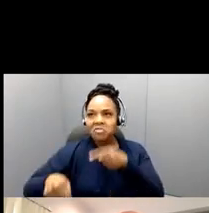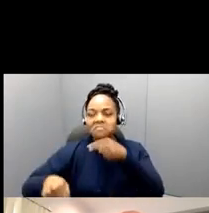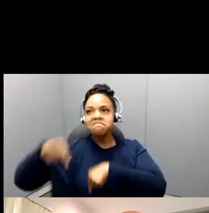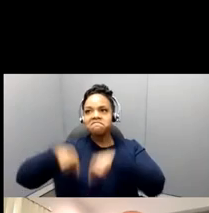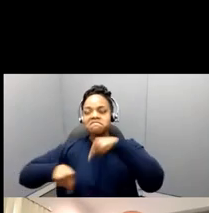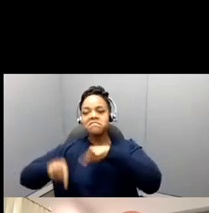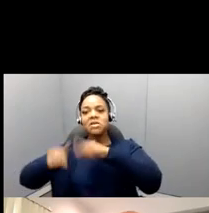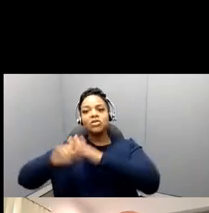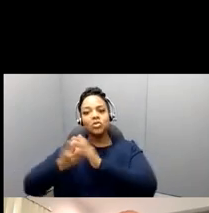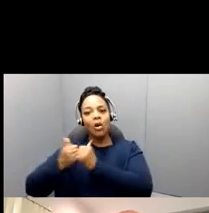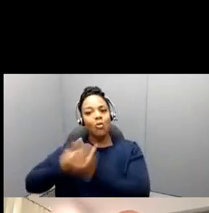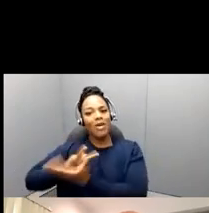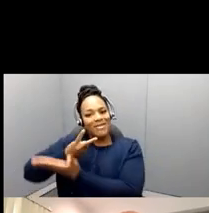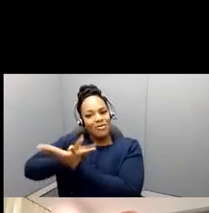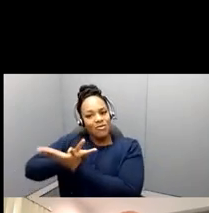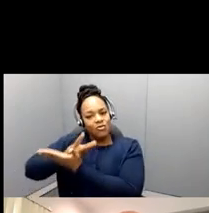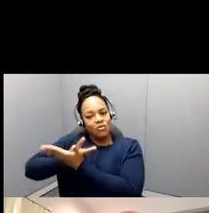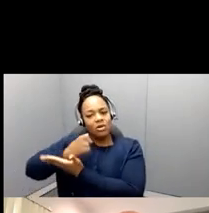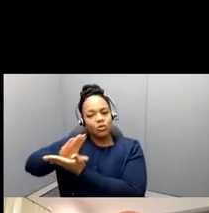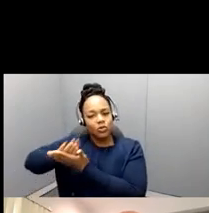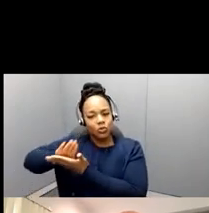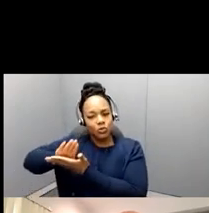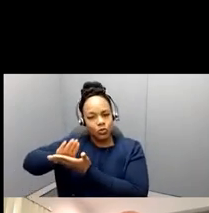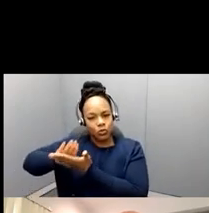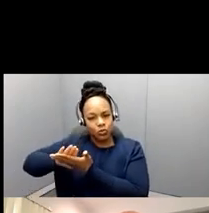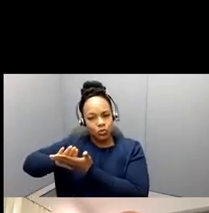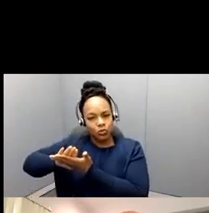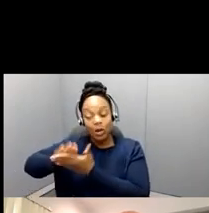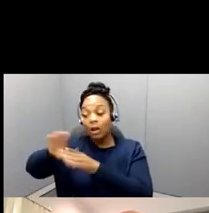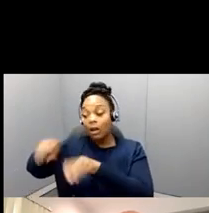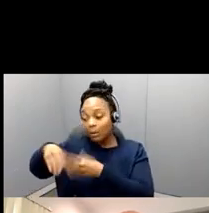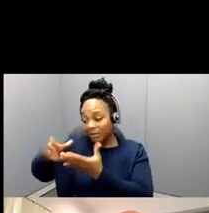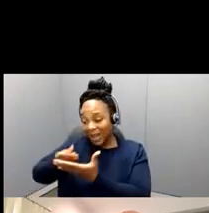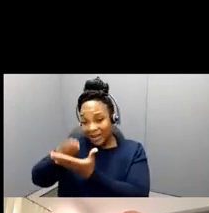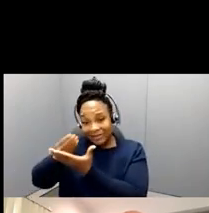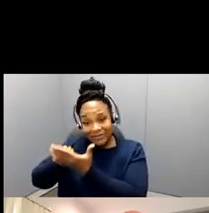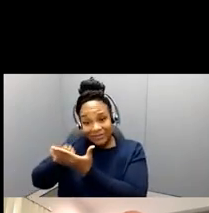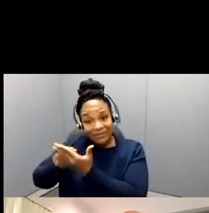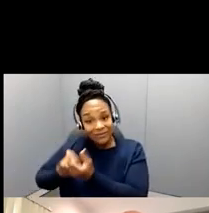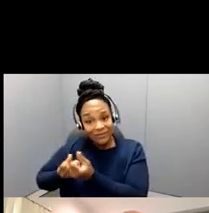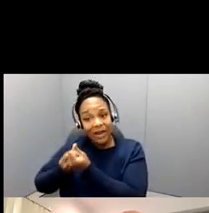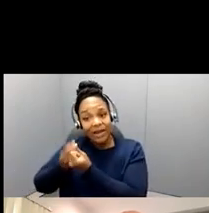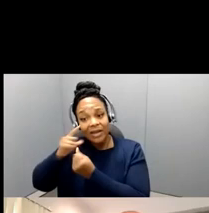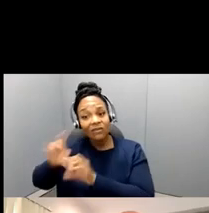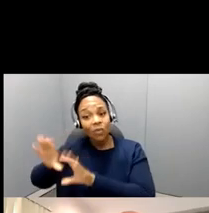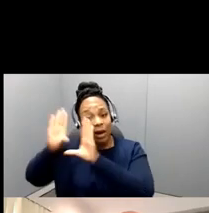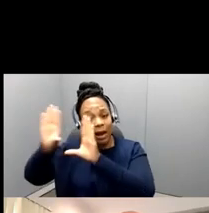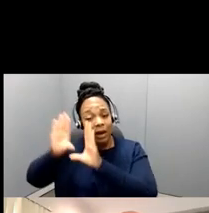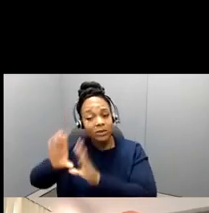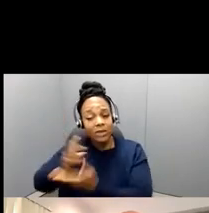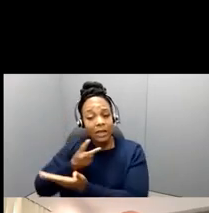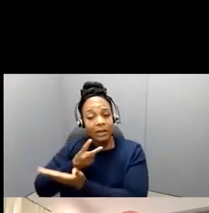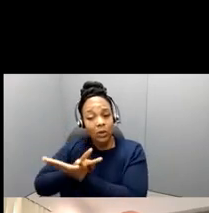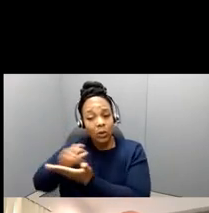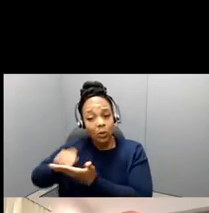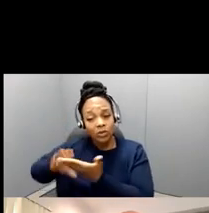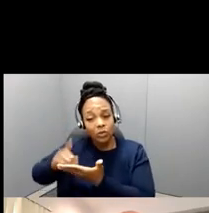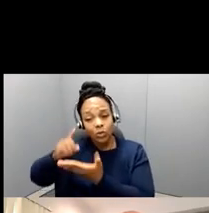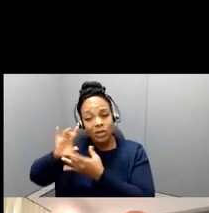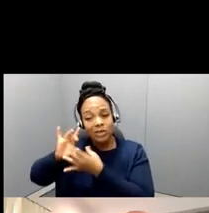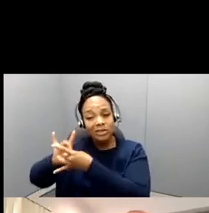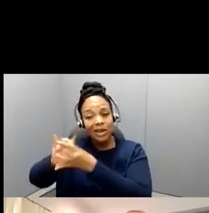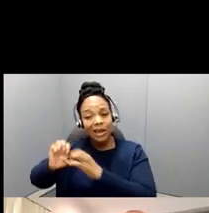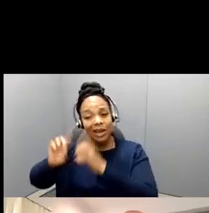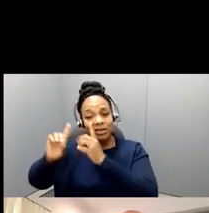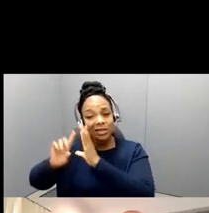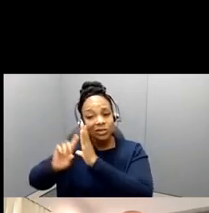providing funding for outstanding graduate students in education research, but also some mentoring and